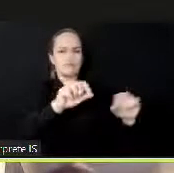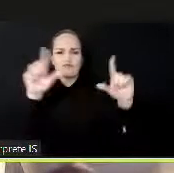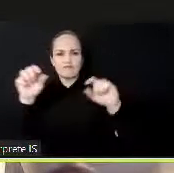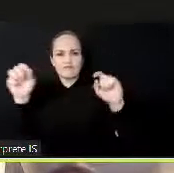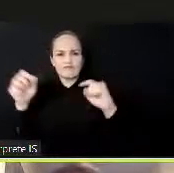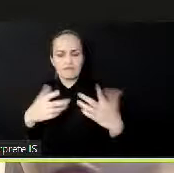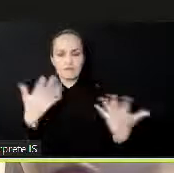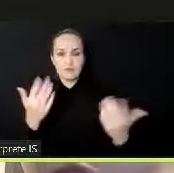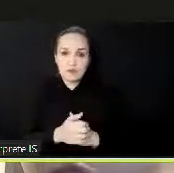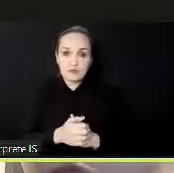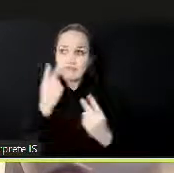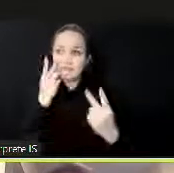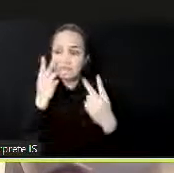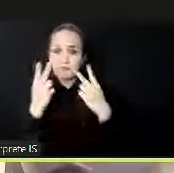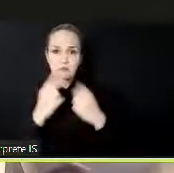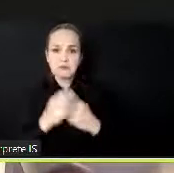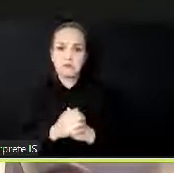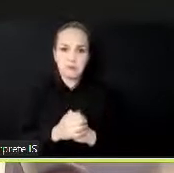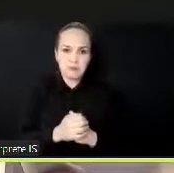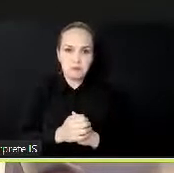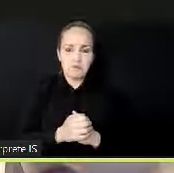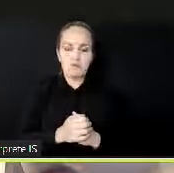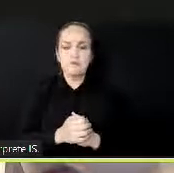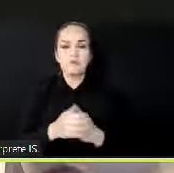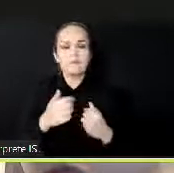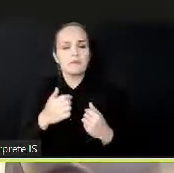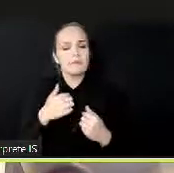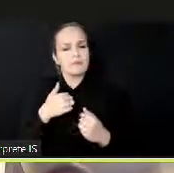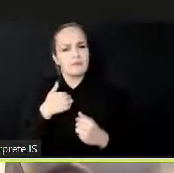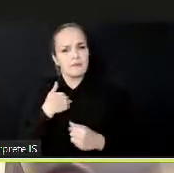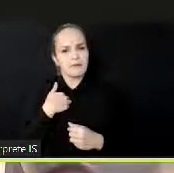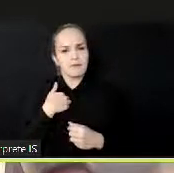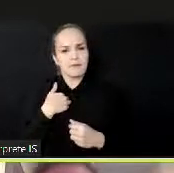their video so I can see you. That would be lovely.